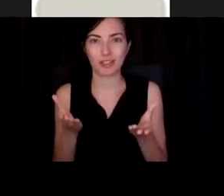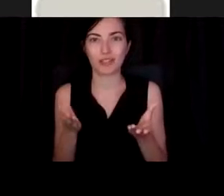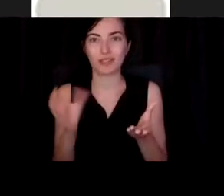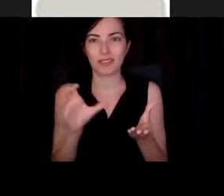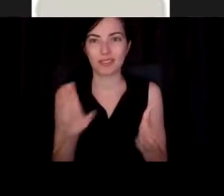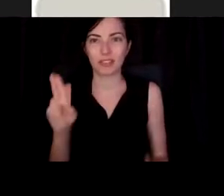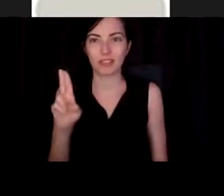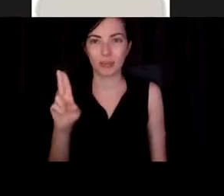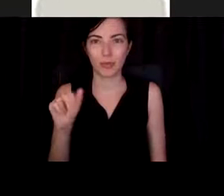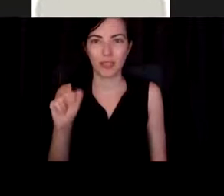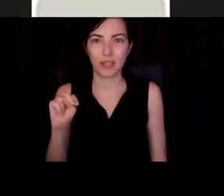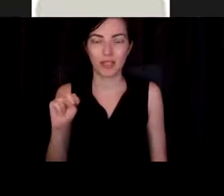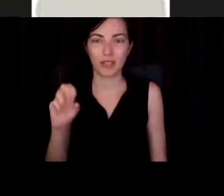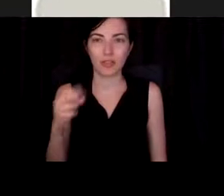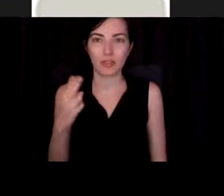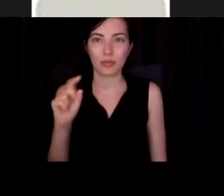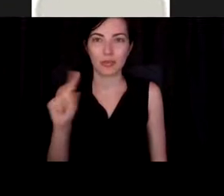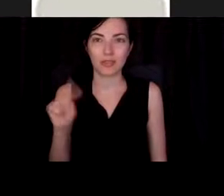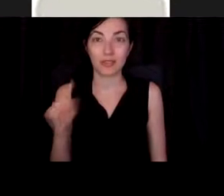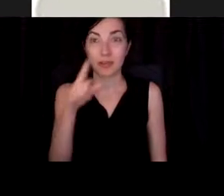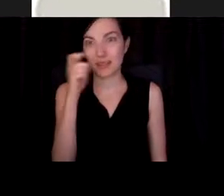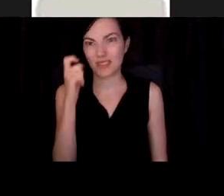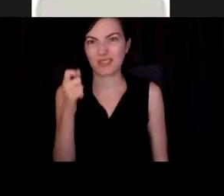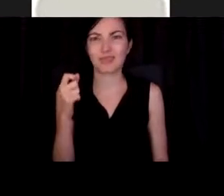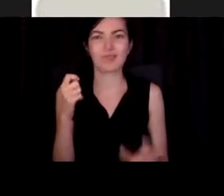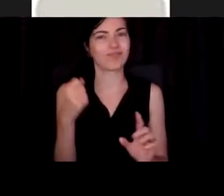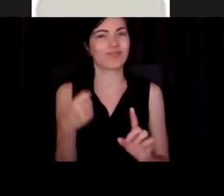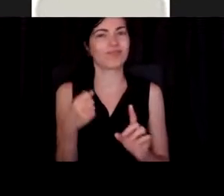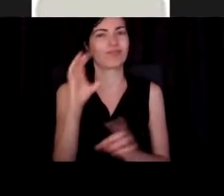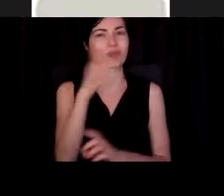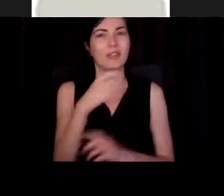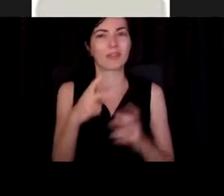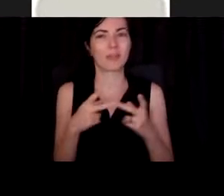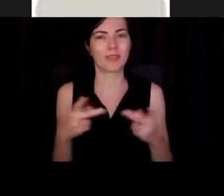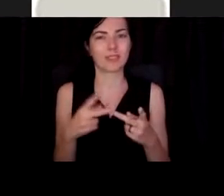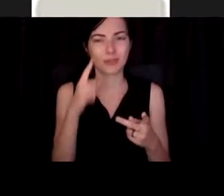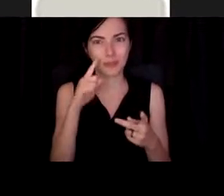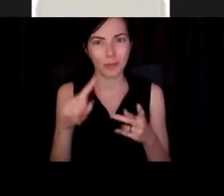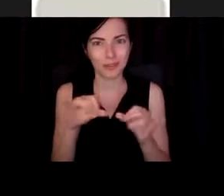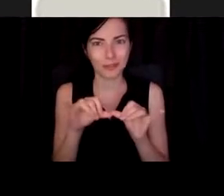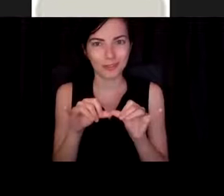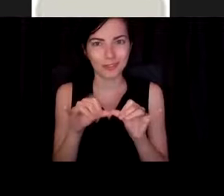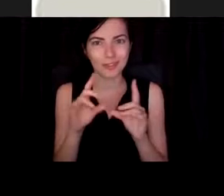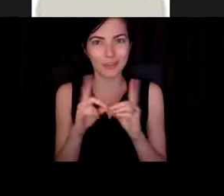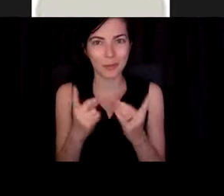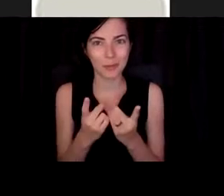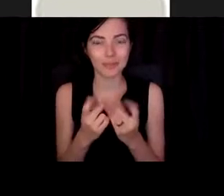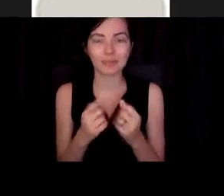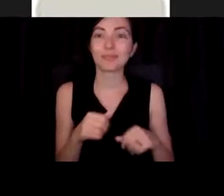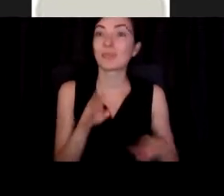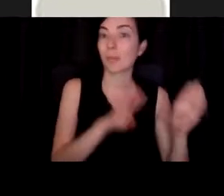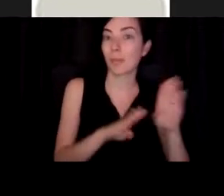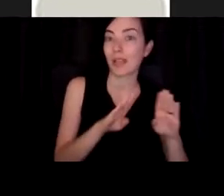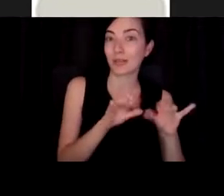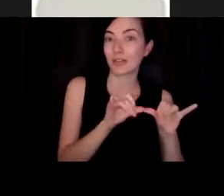uh, place for an engineering department. So we have, so bioengineering